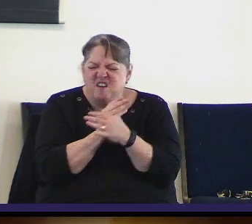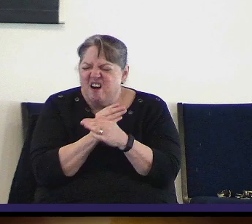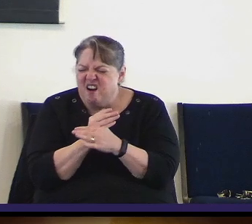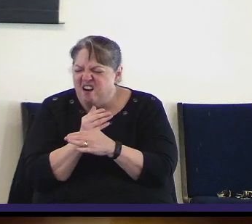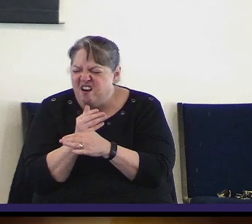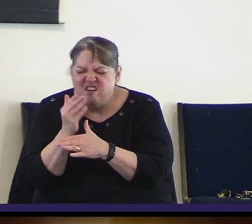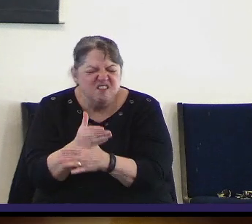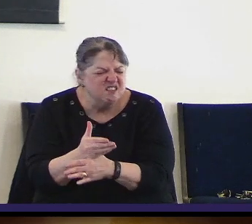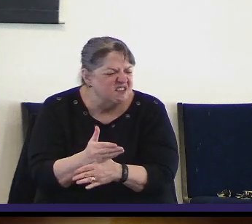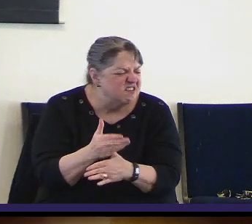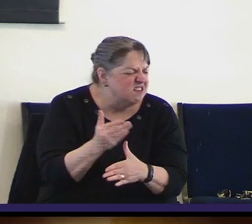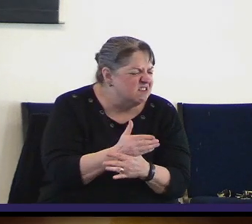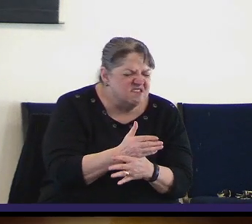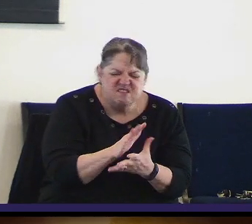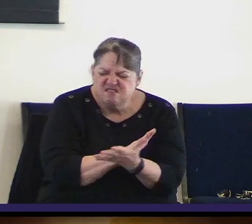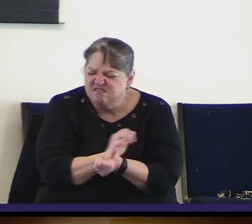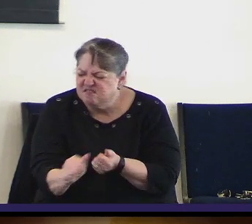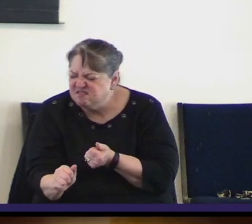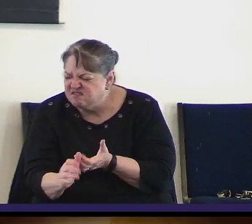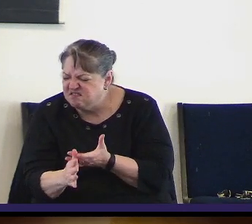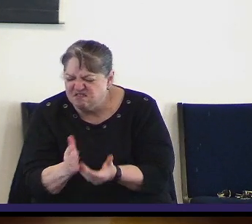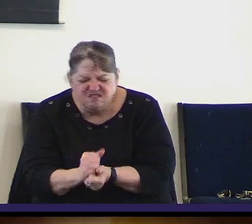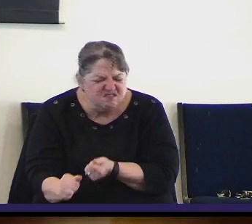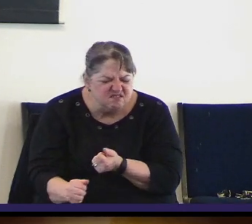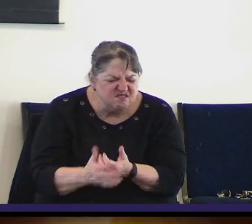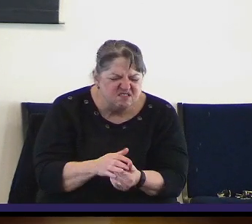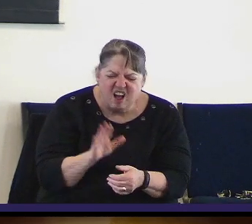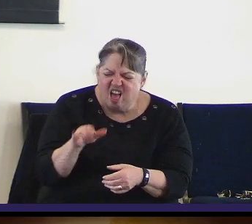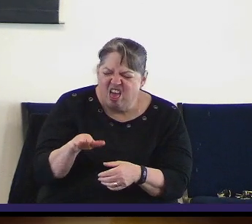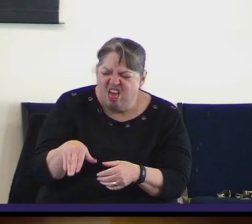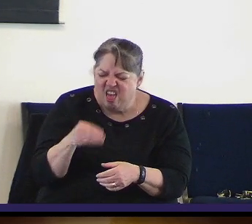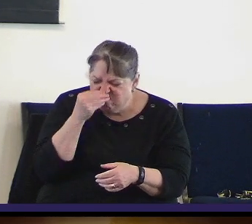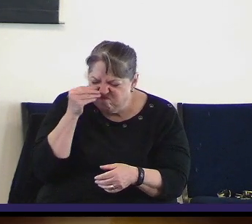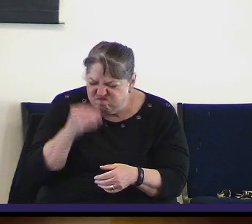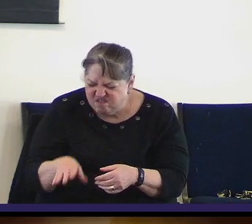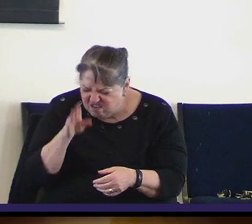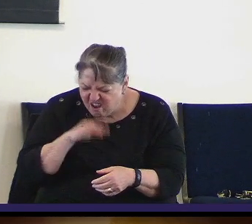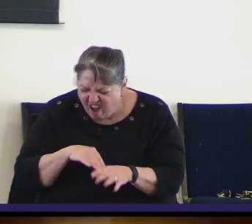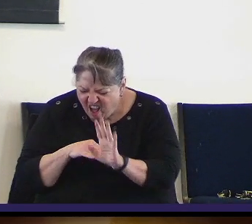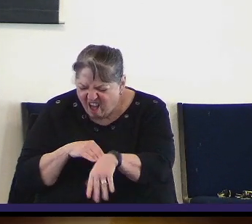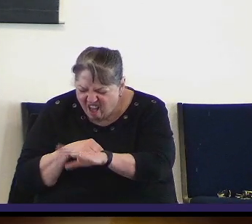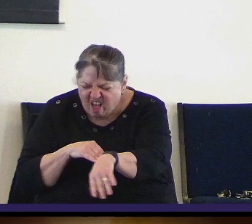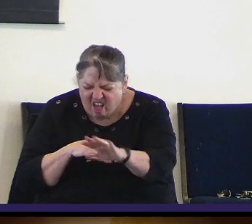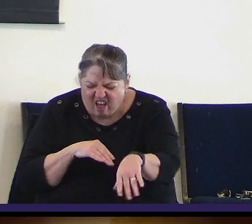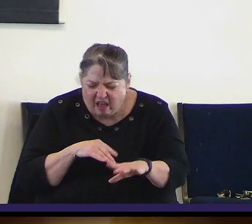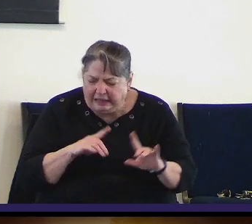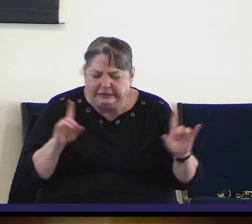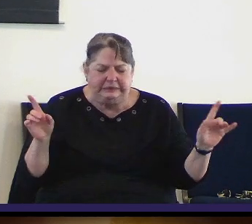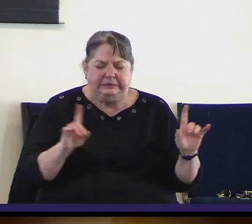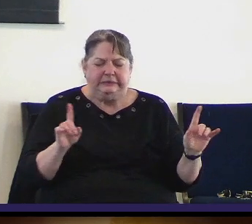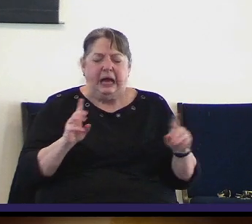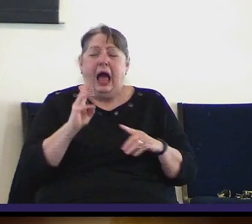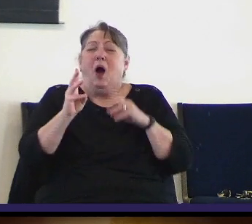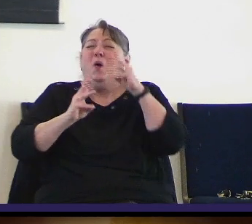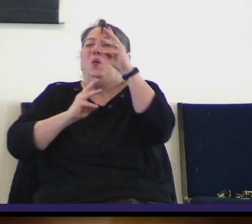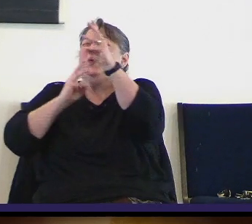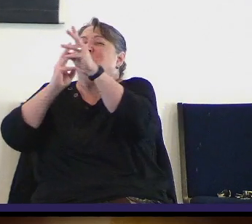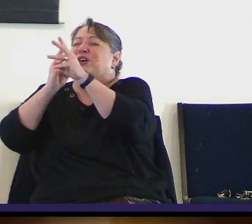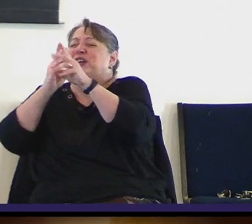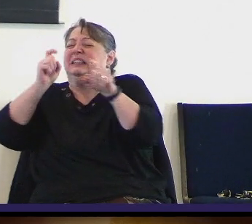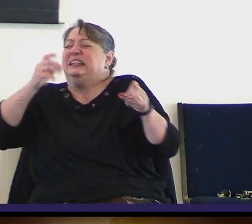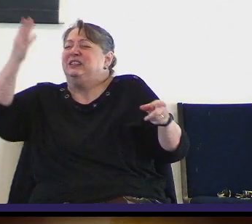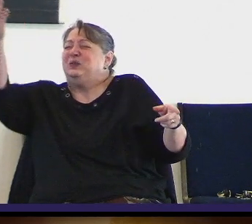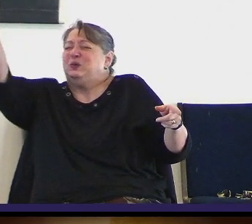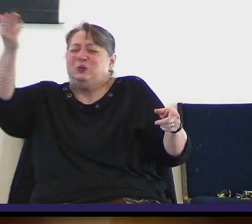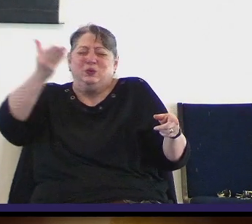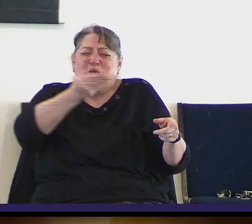and to destroy lives and to turn men and women away from you God but Lord our world needs you and you're here to